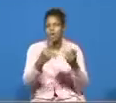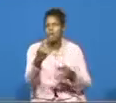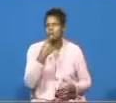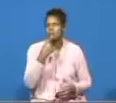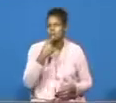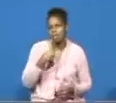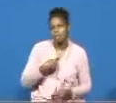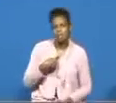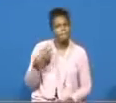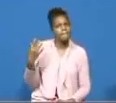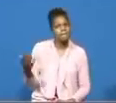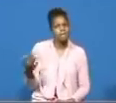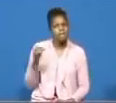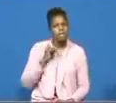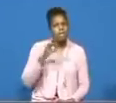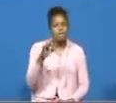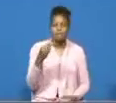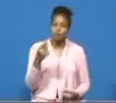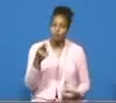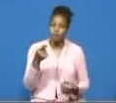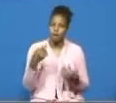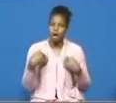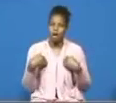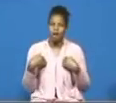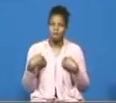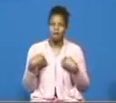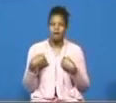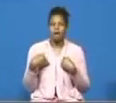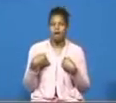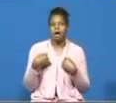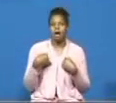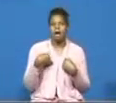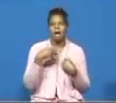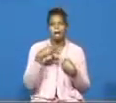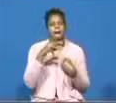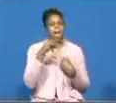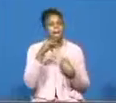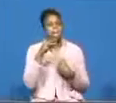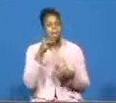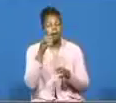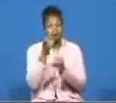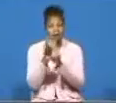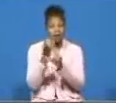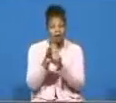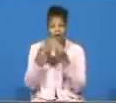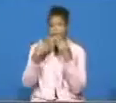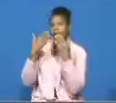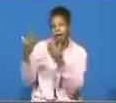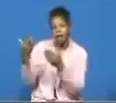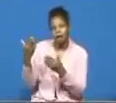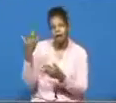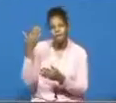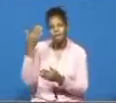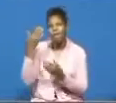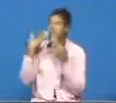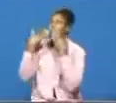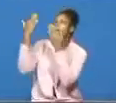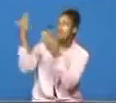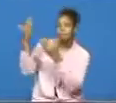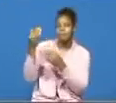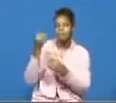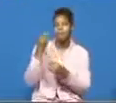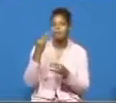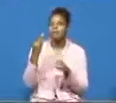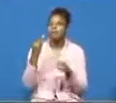to me that if you have a mercedes-benz give god thanks for it if all you have